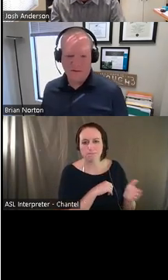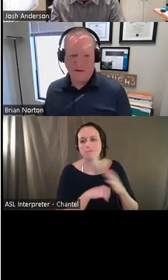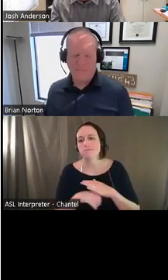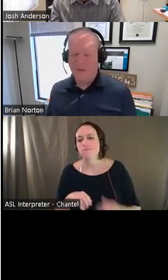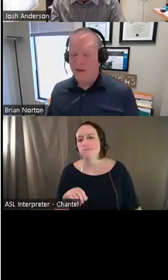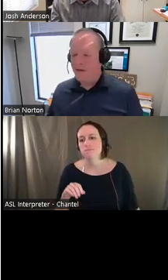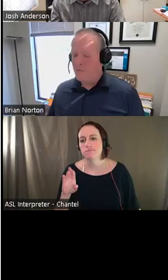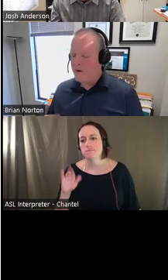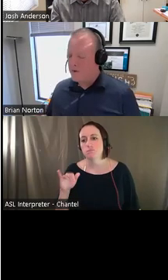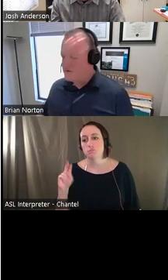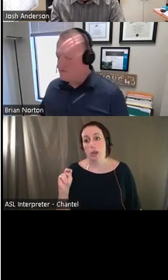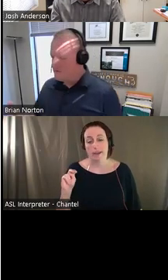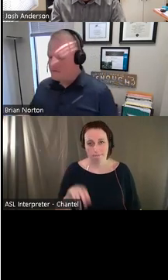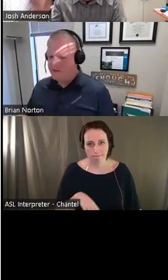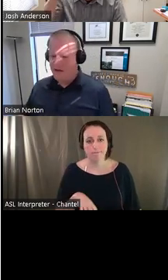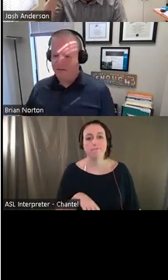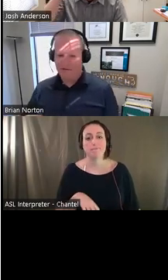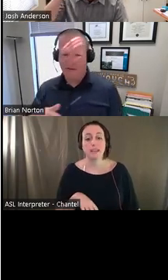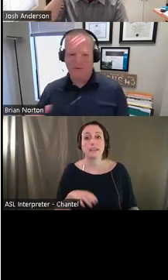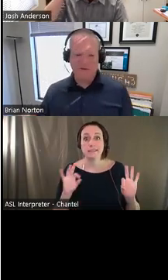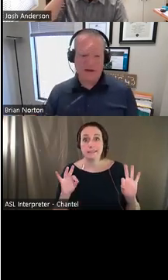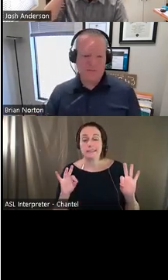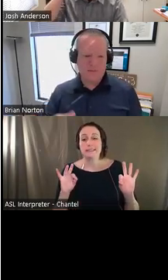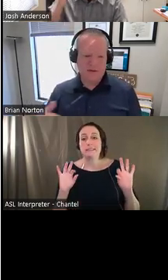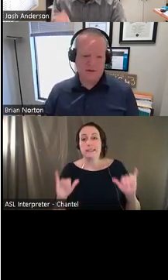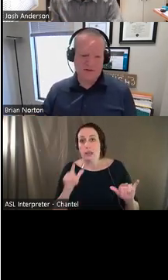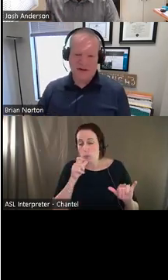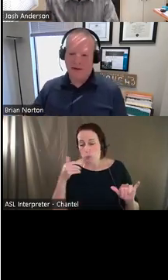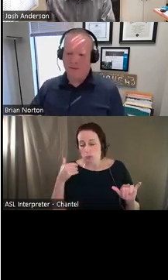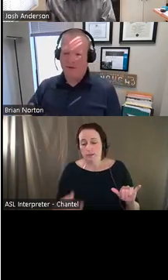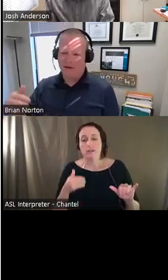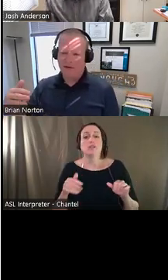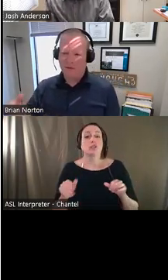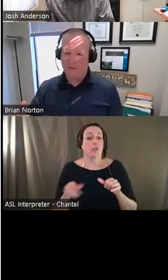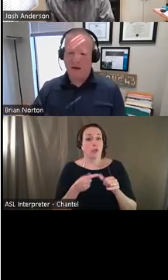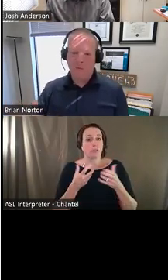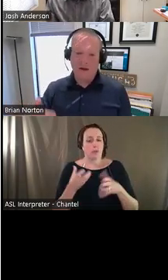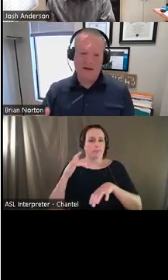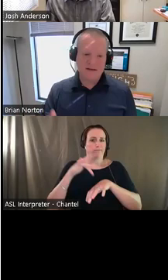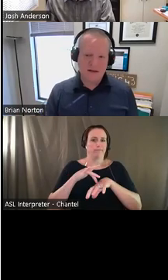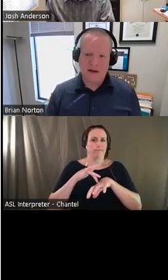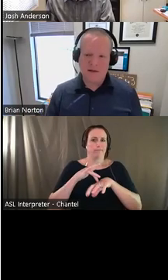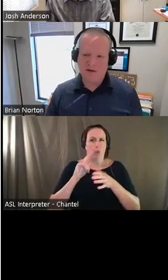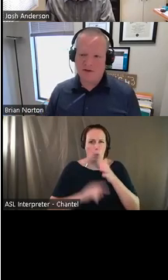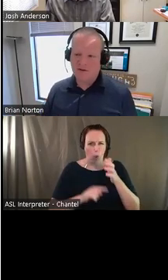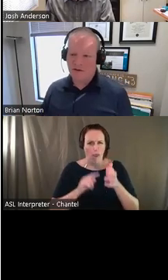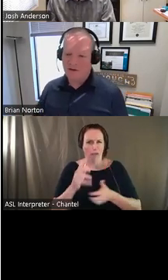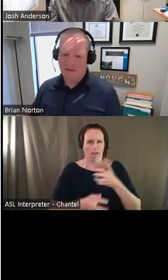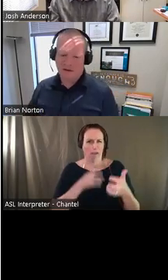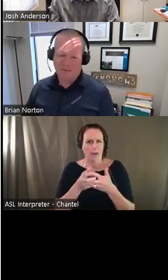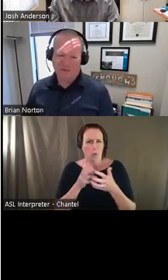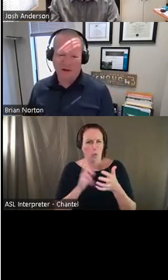what I want to do first is kind of just level set people's understanding. We're going to talk a little bit about what is an accommodation